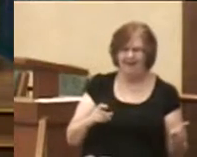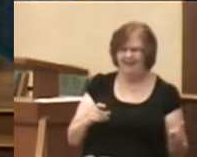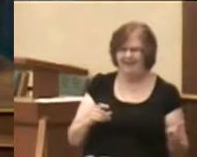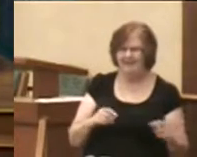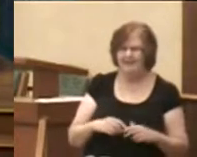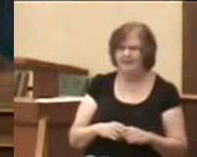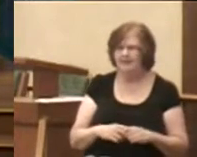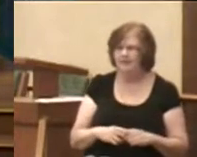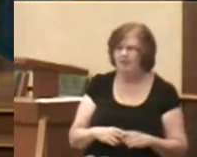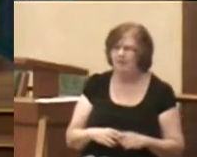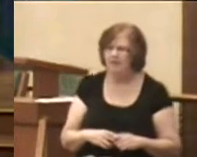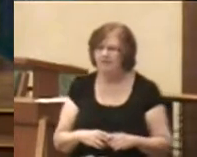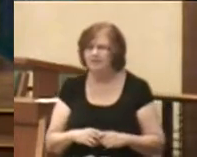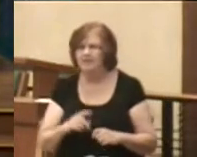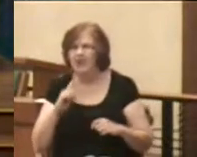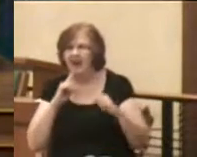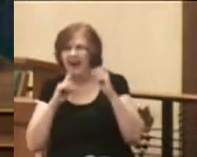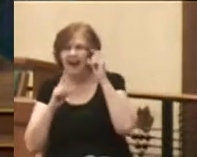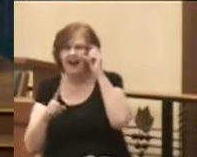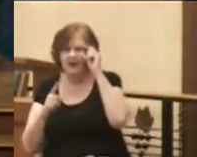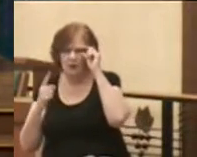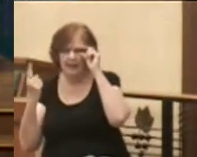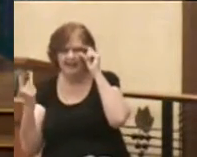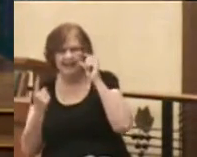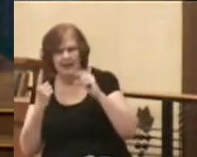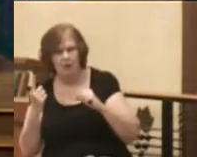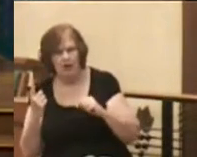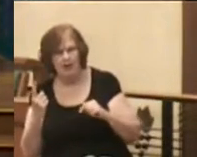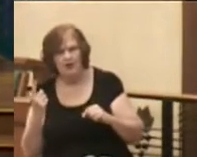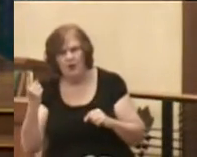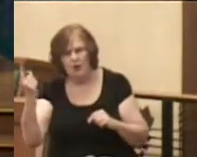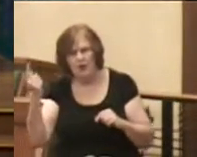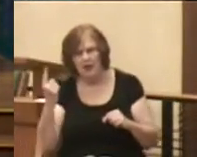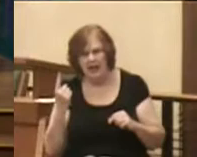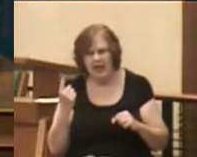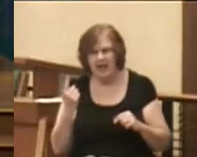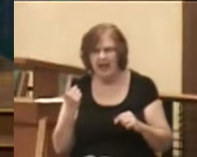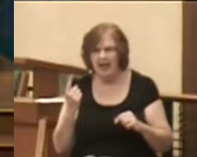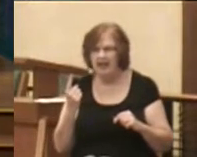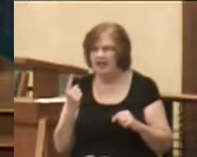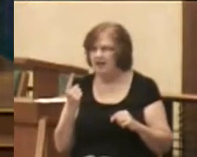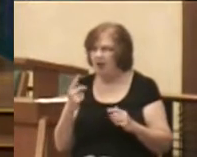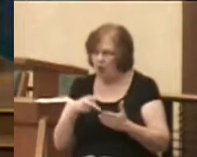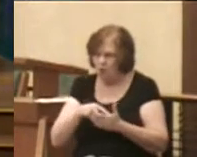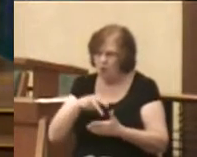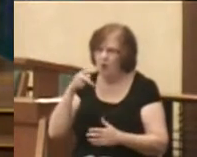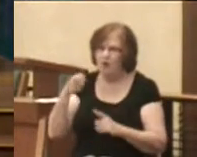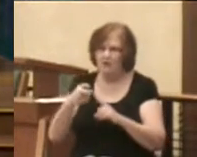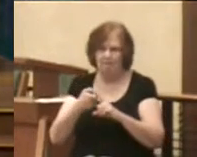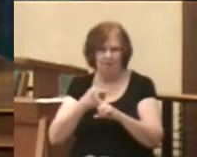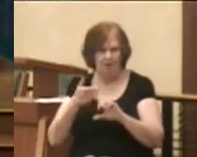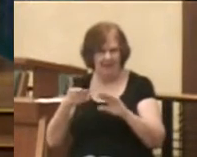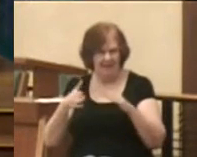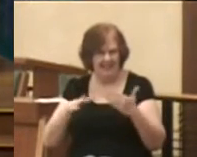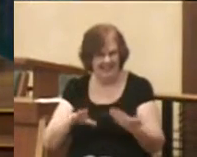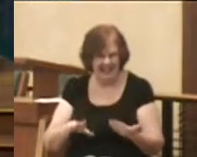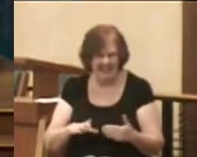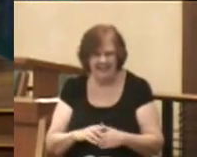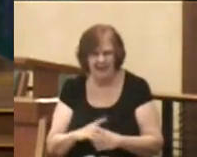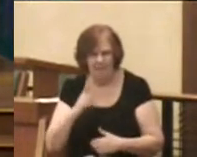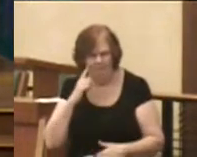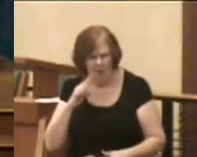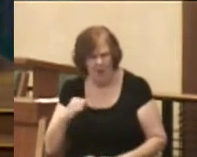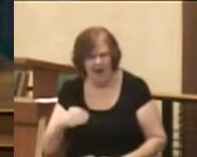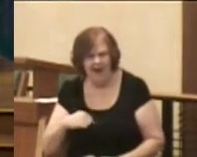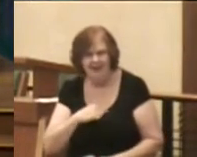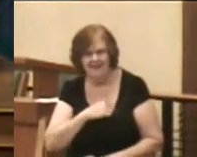There actually was someone who came and rose from the dead for